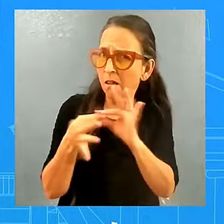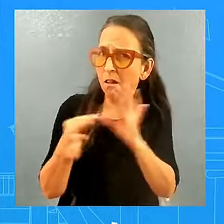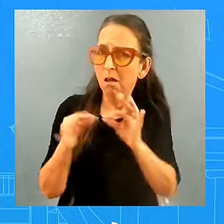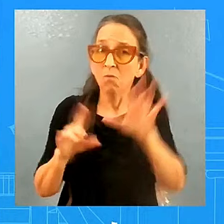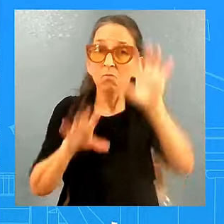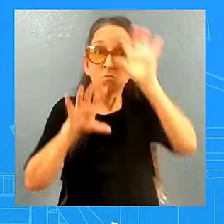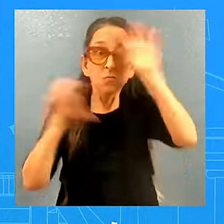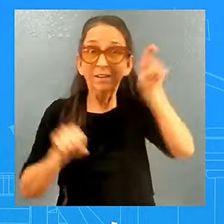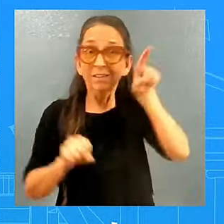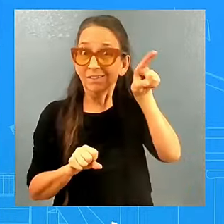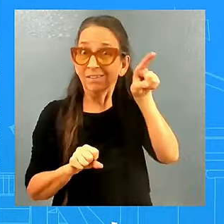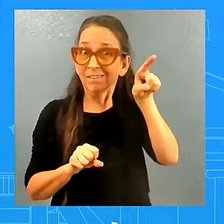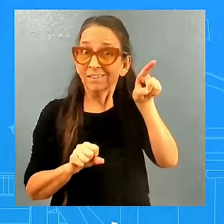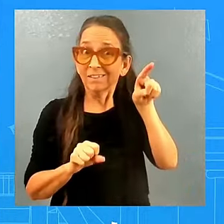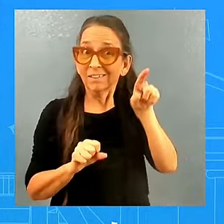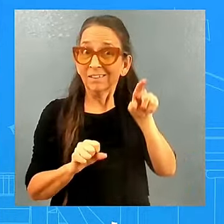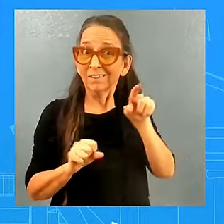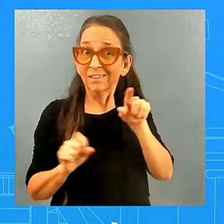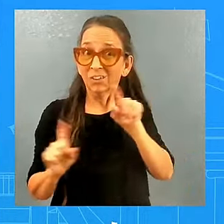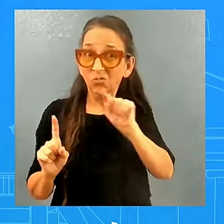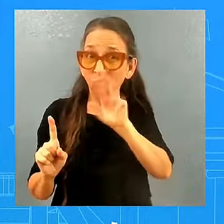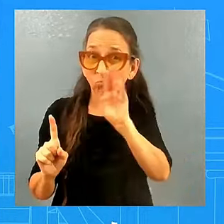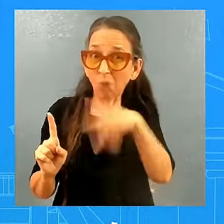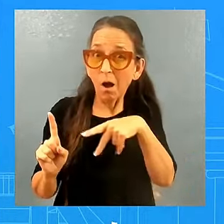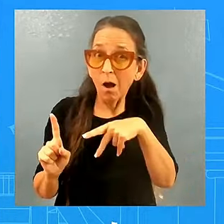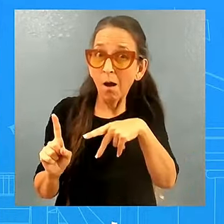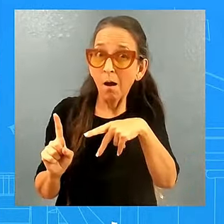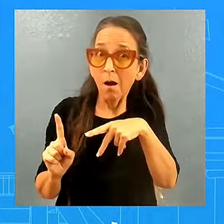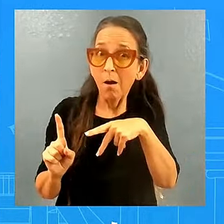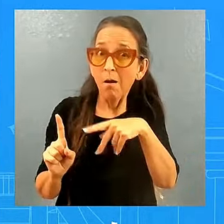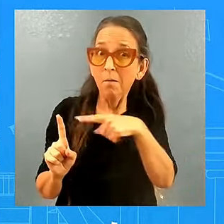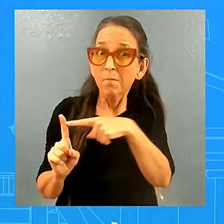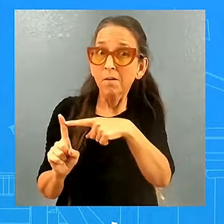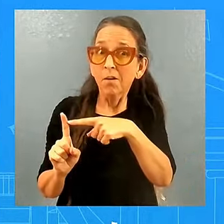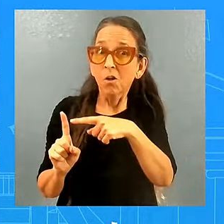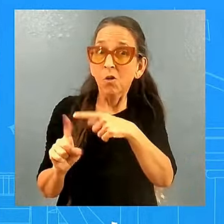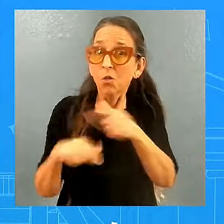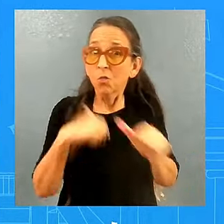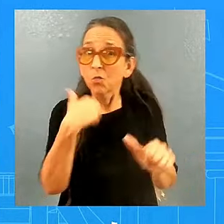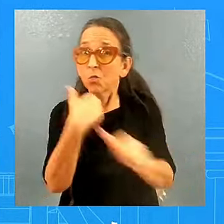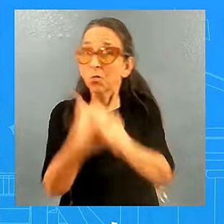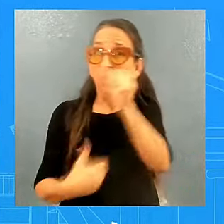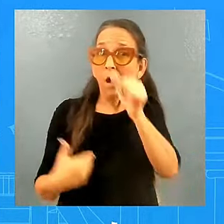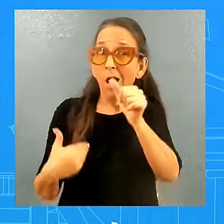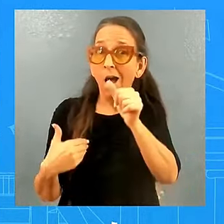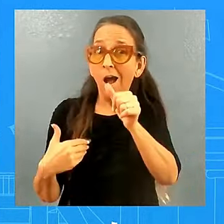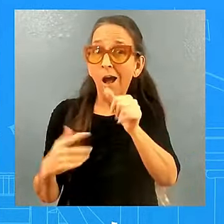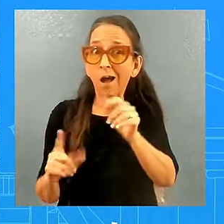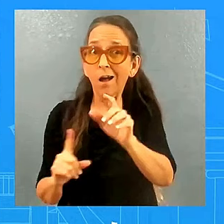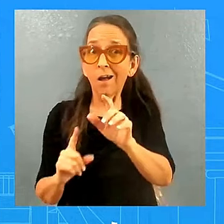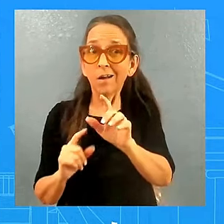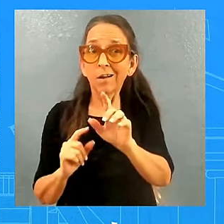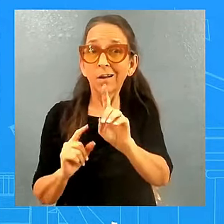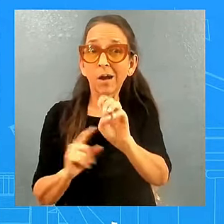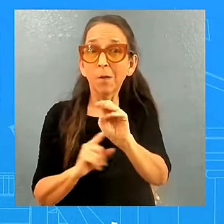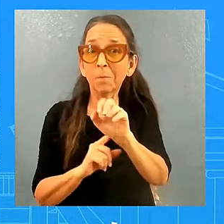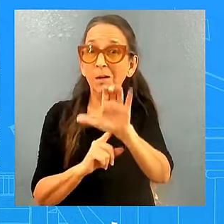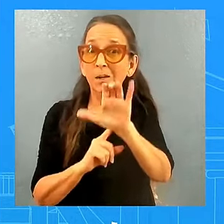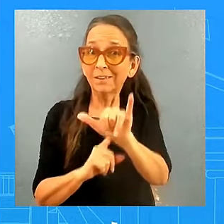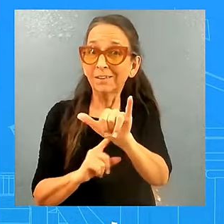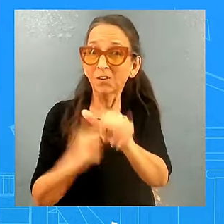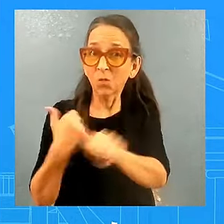a threat to democracy over and over again. And this morning, though, he said we're all going to be okay. So was that just political rhetoric? I mean,